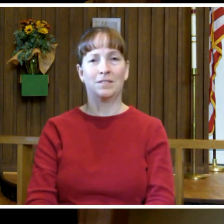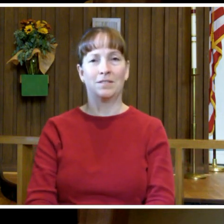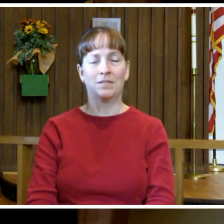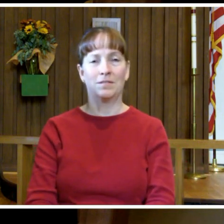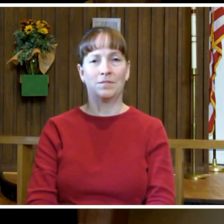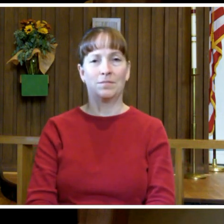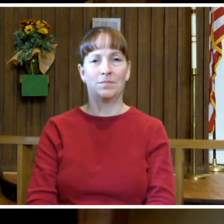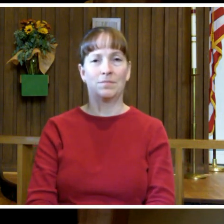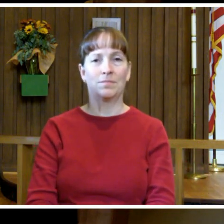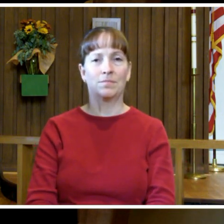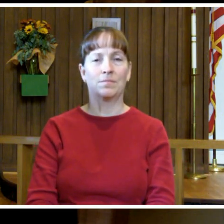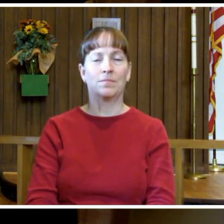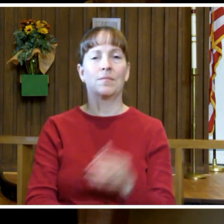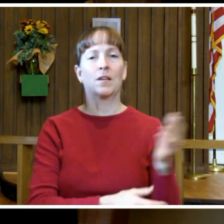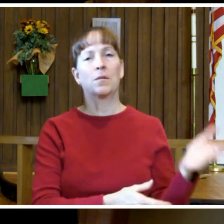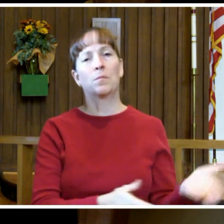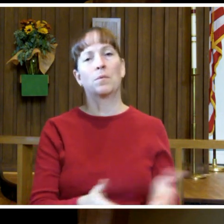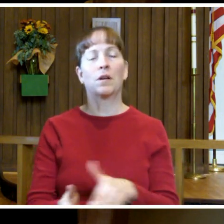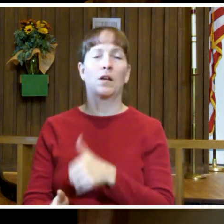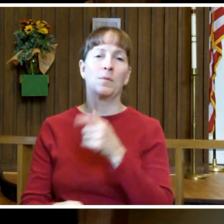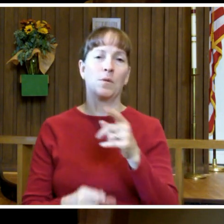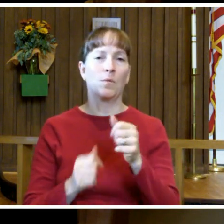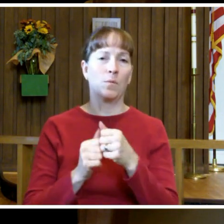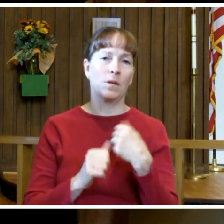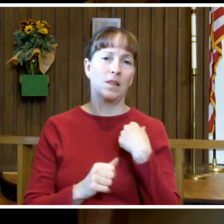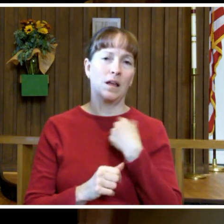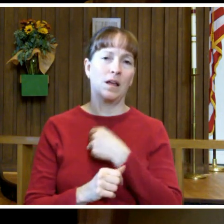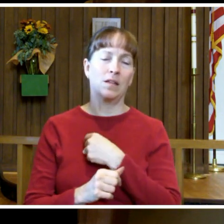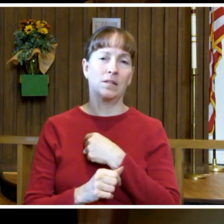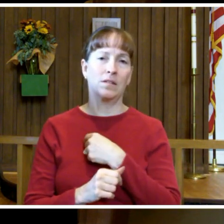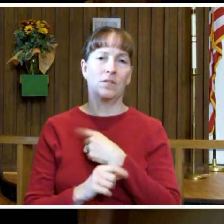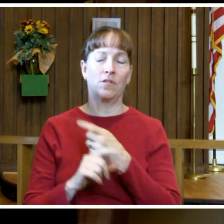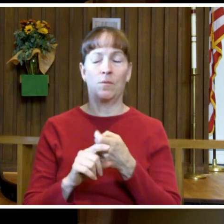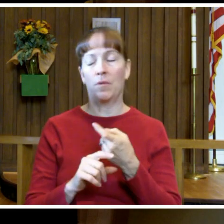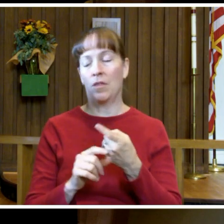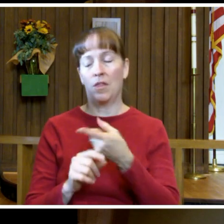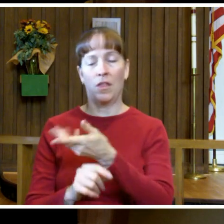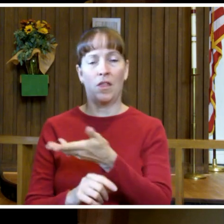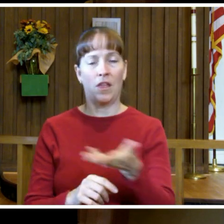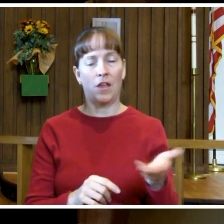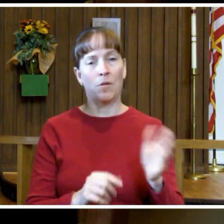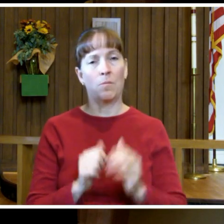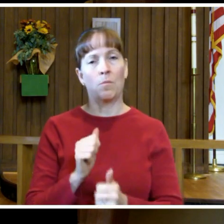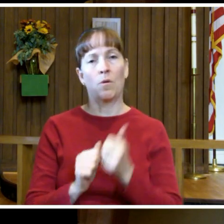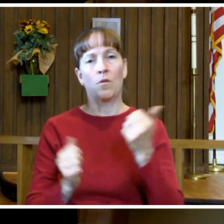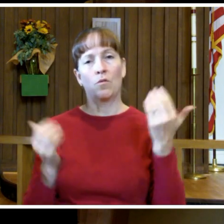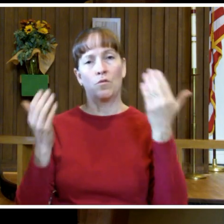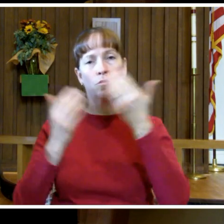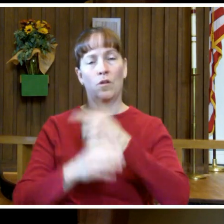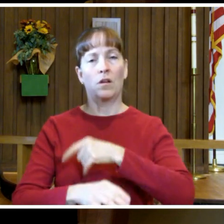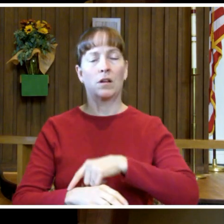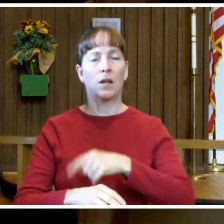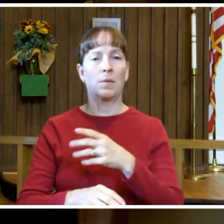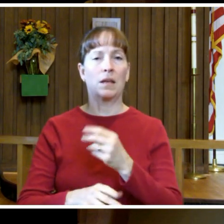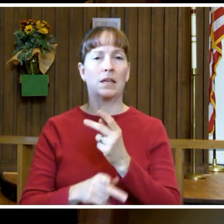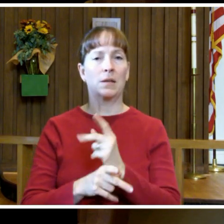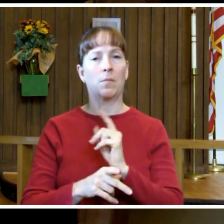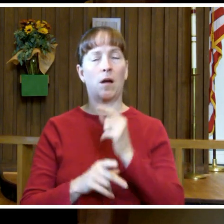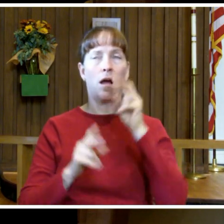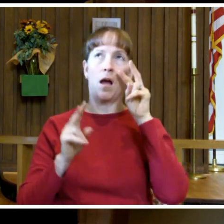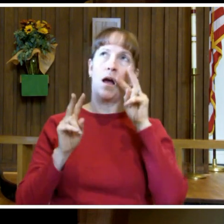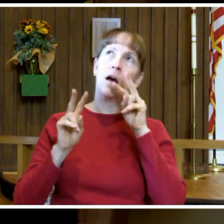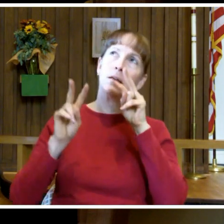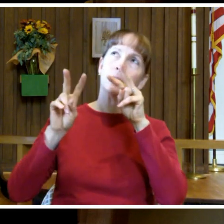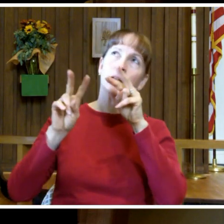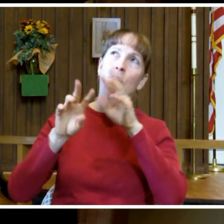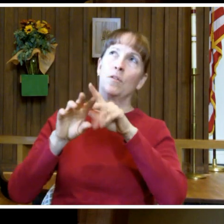We need to bring along others with us out of their darkest doubt. We need to keep our eyes on